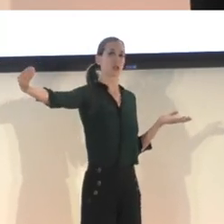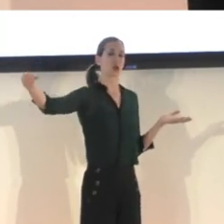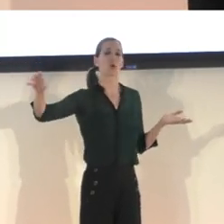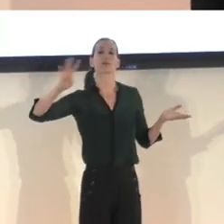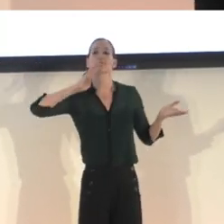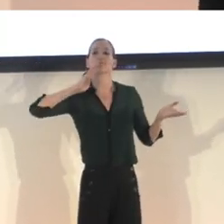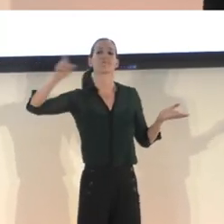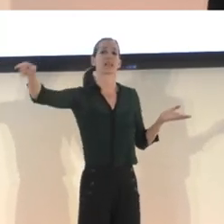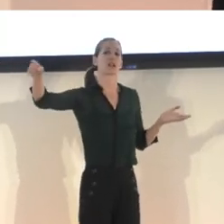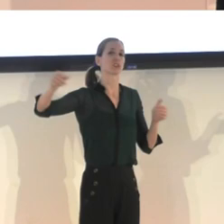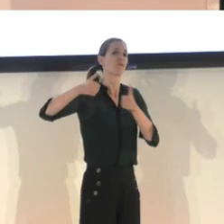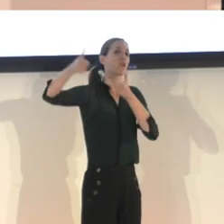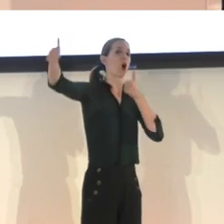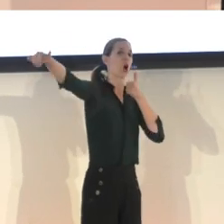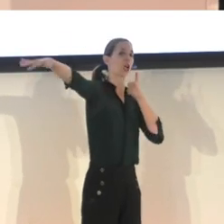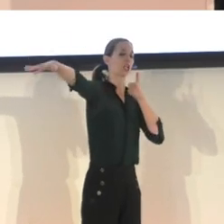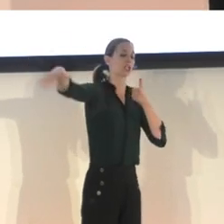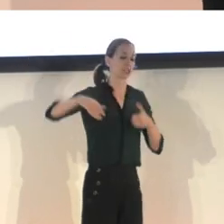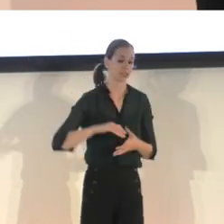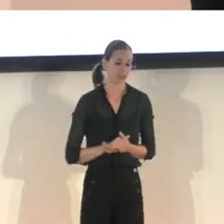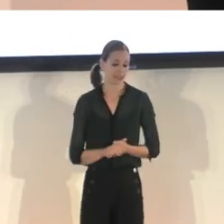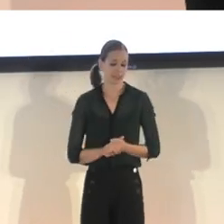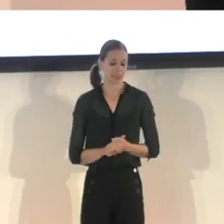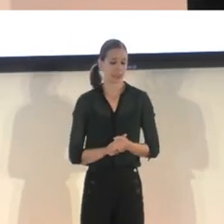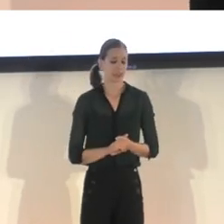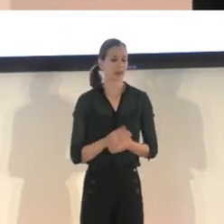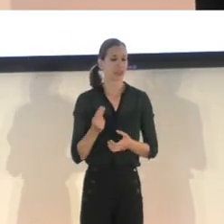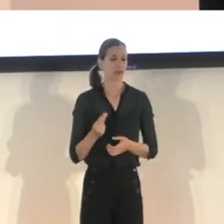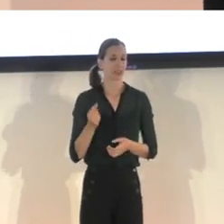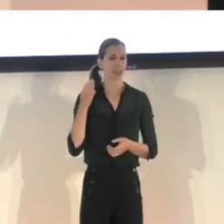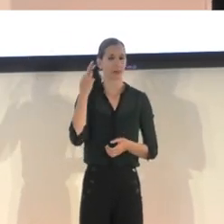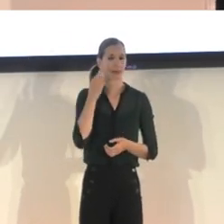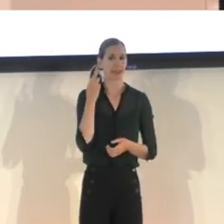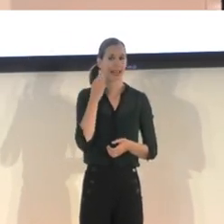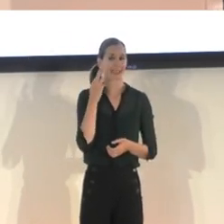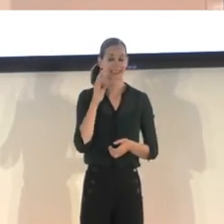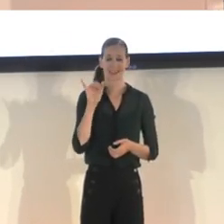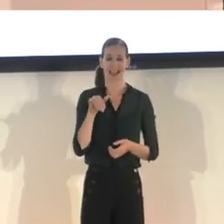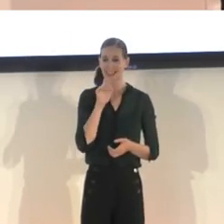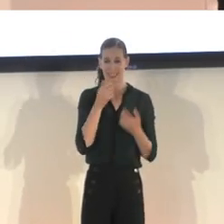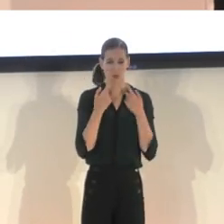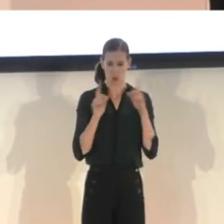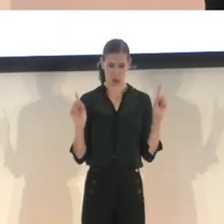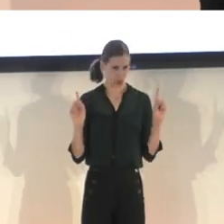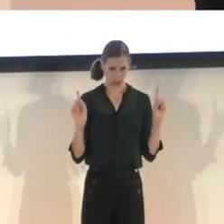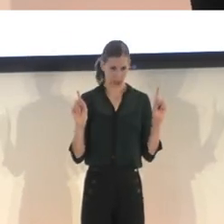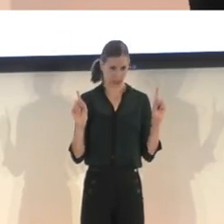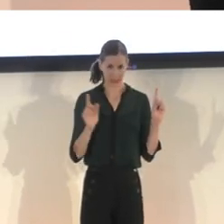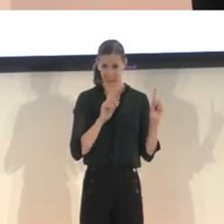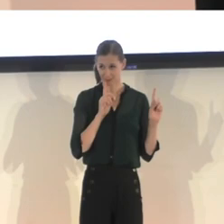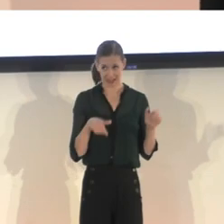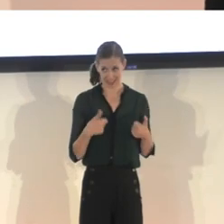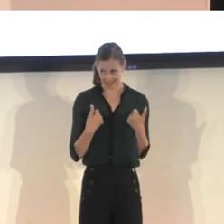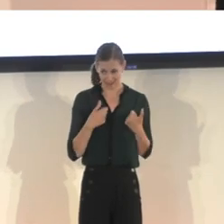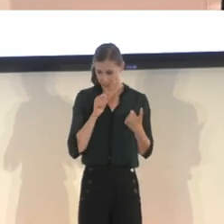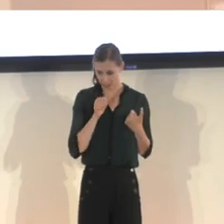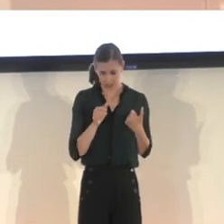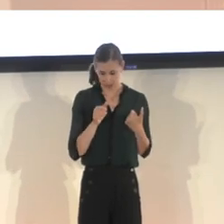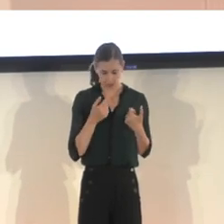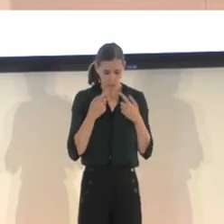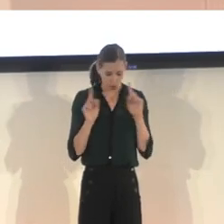We quickly found that that didn't really work in a realistic sense because things that were far away